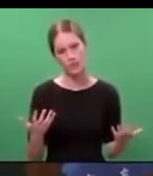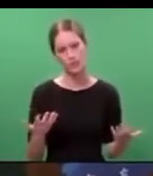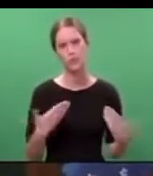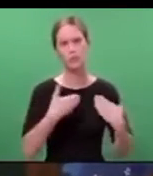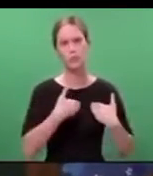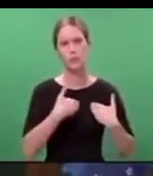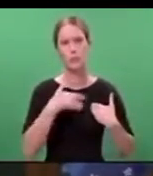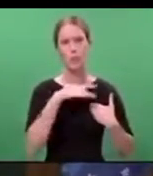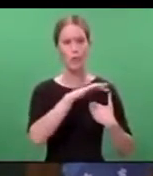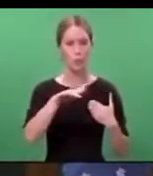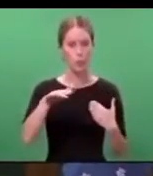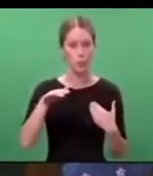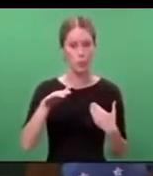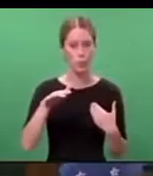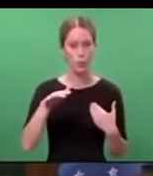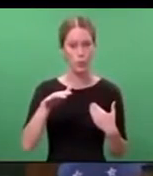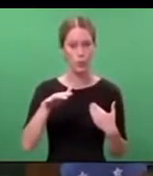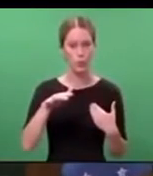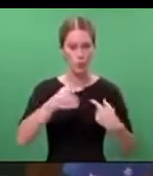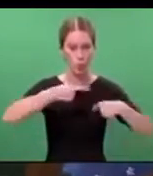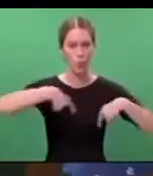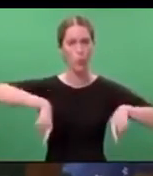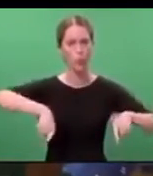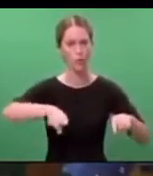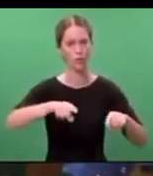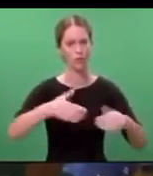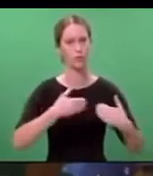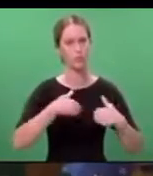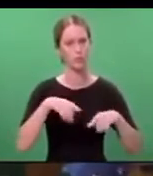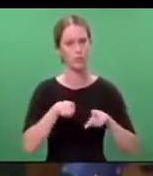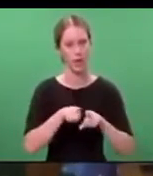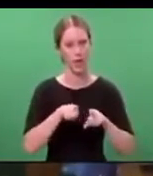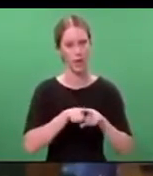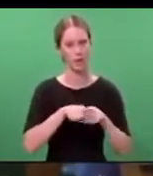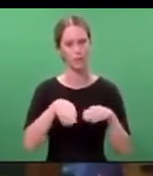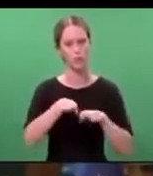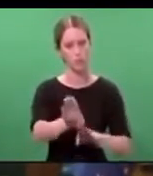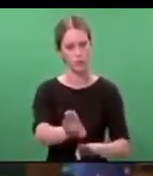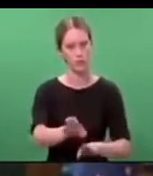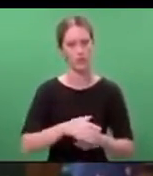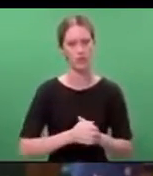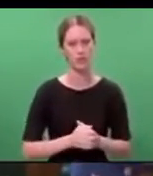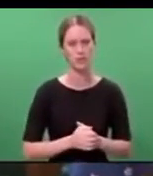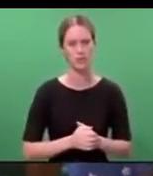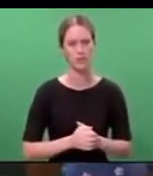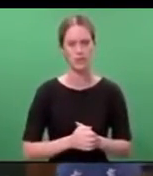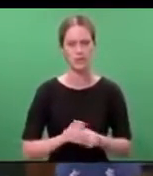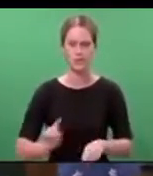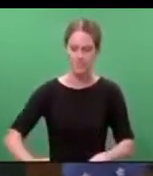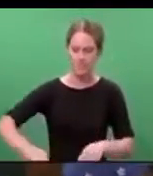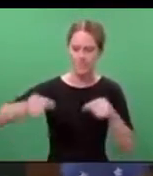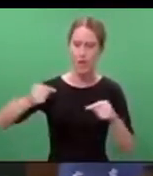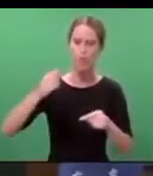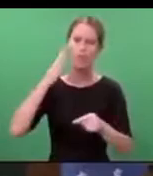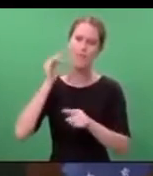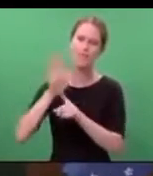responsibility we too must show as a nation to confront racism,